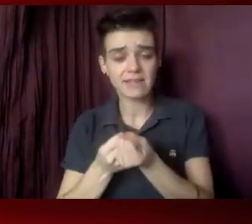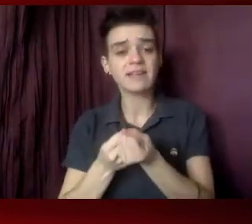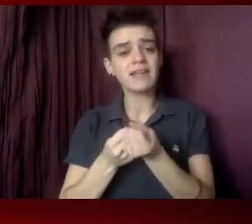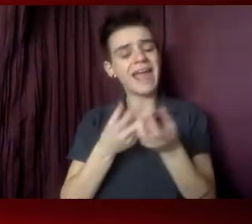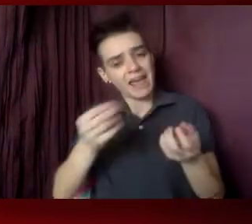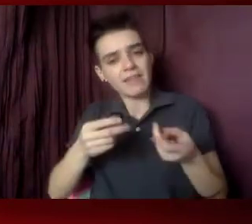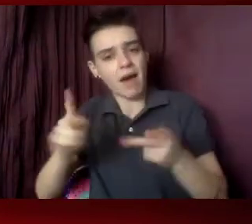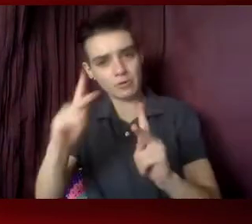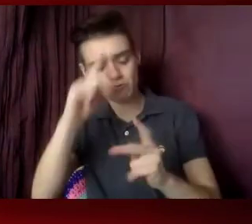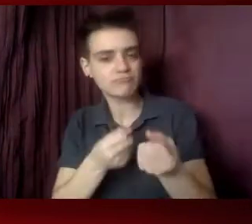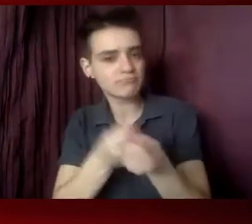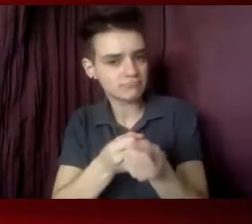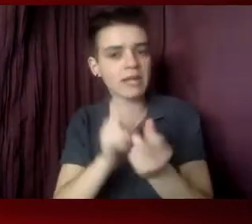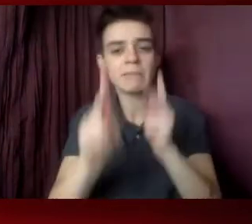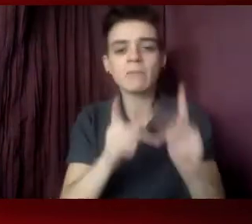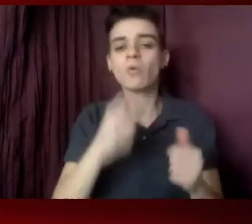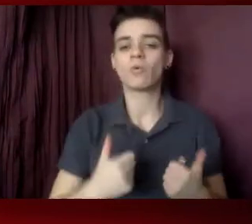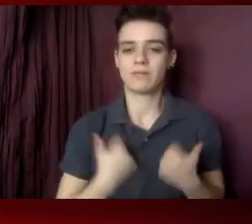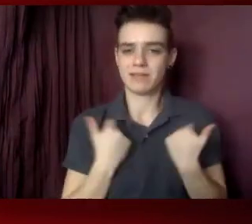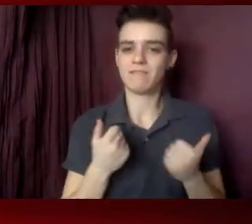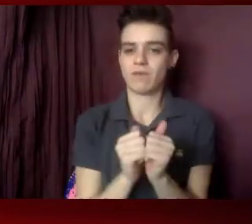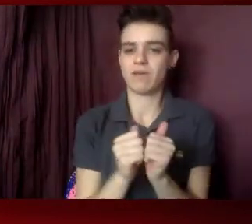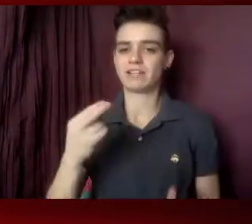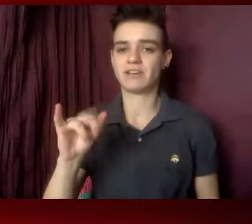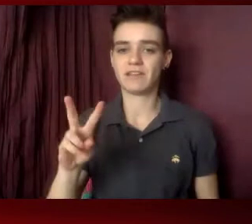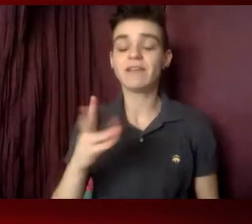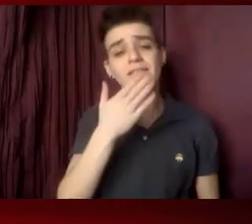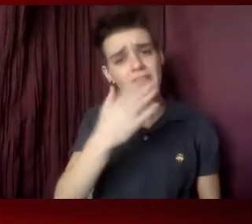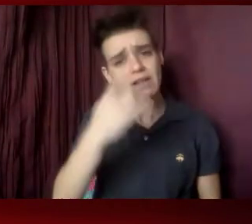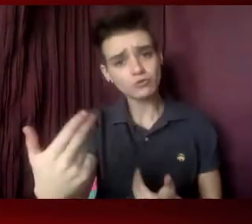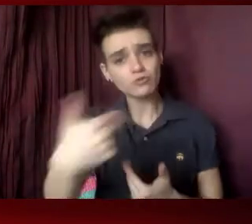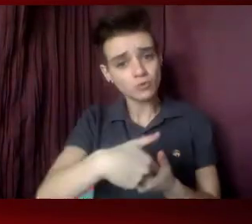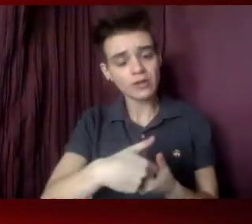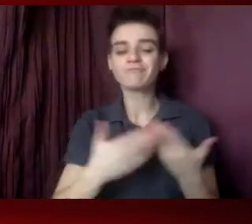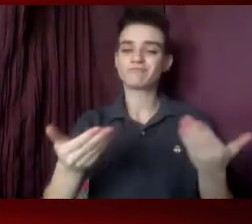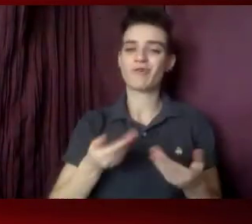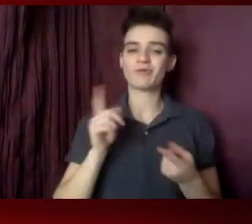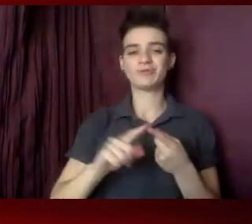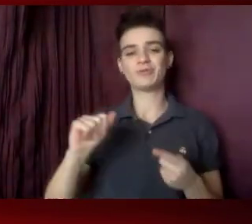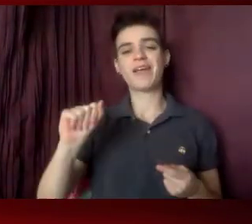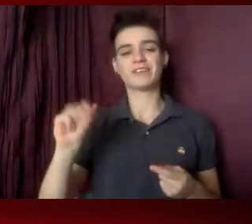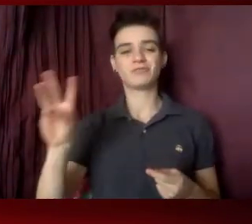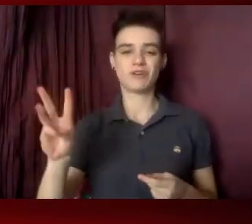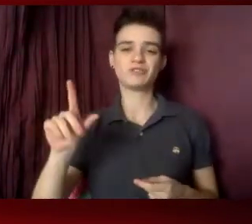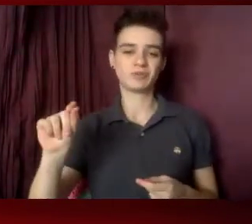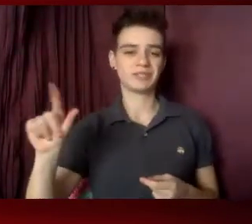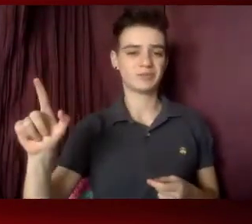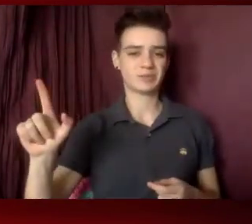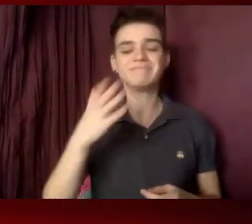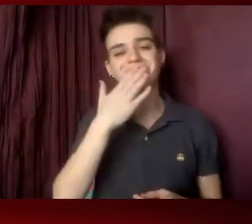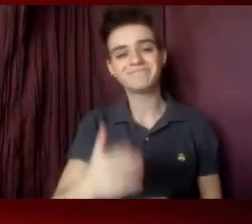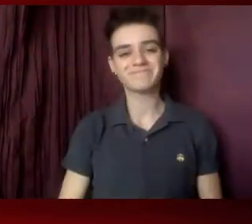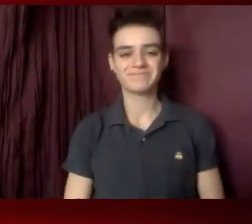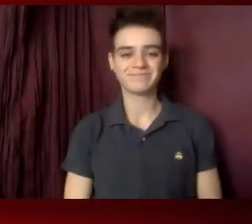with HIV and end the epidemic. Thank you for joining us, and welcome to AIDS Watch 2021. Thank you.